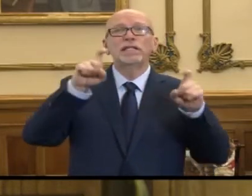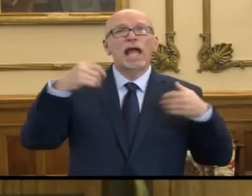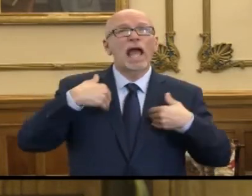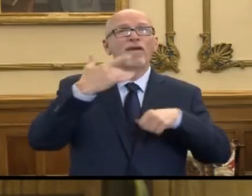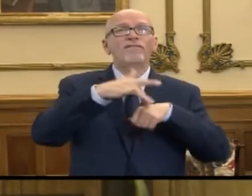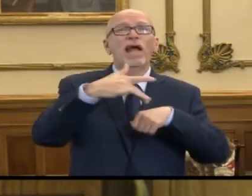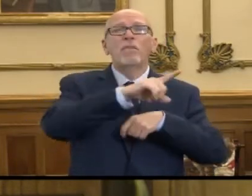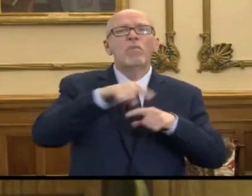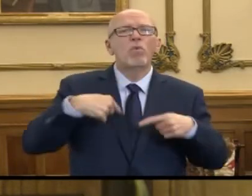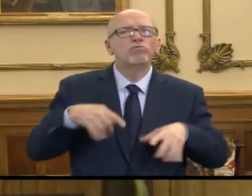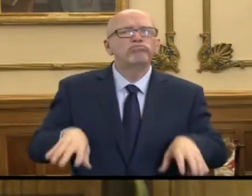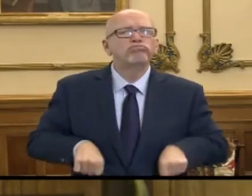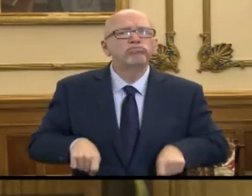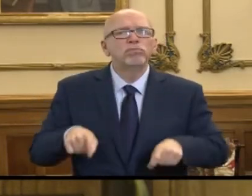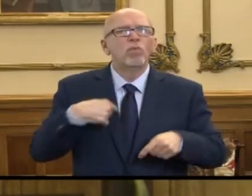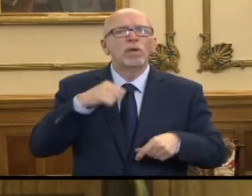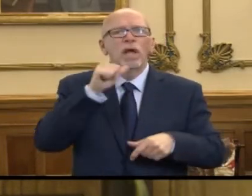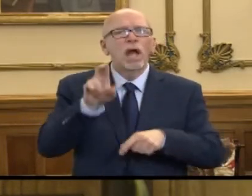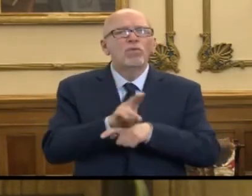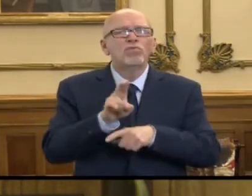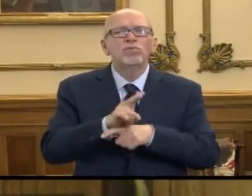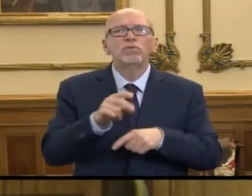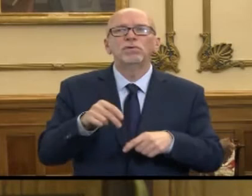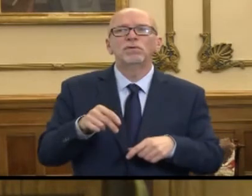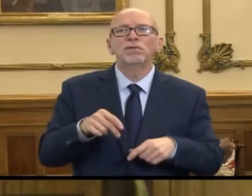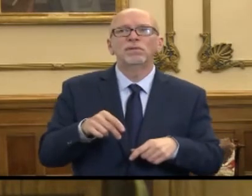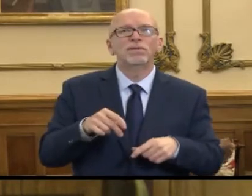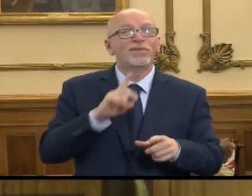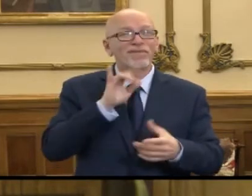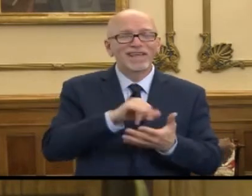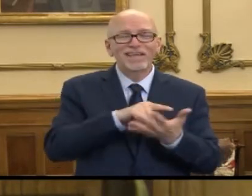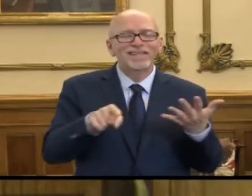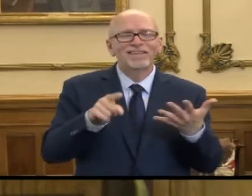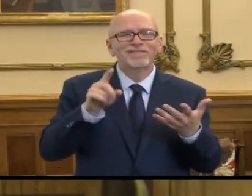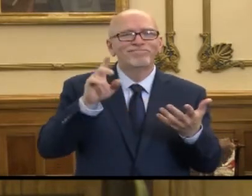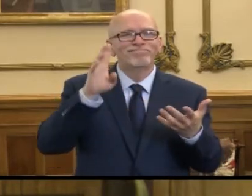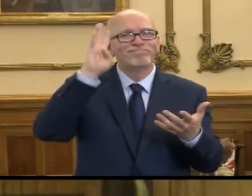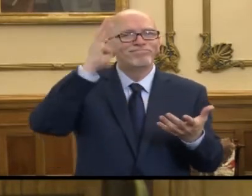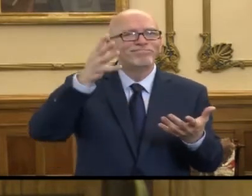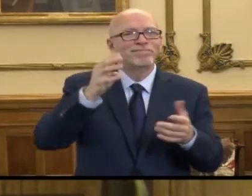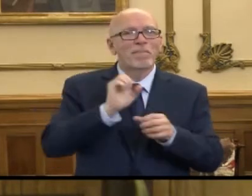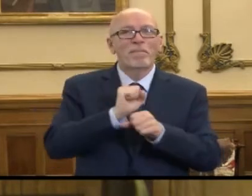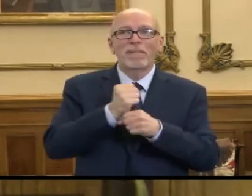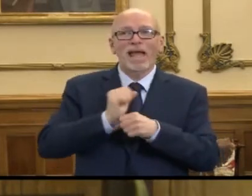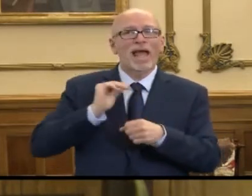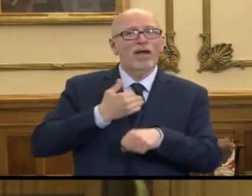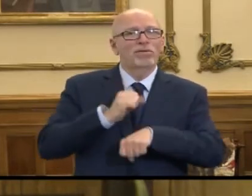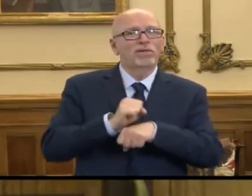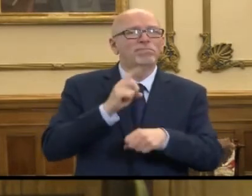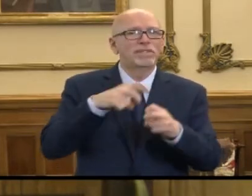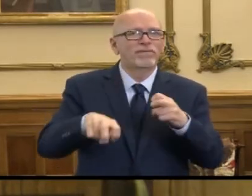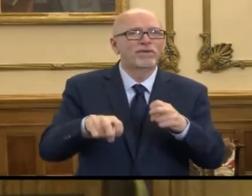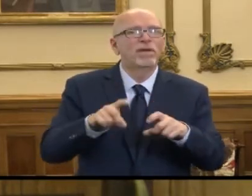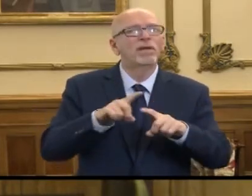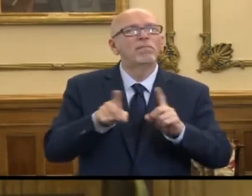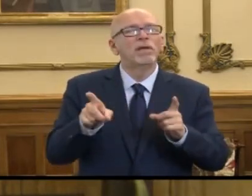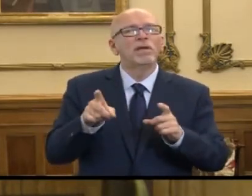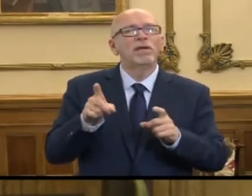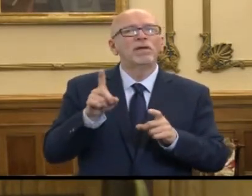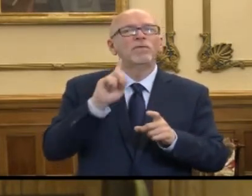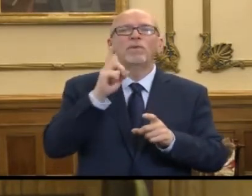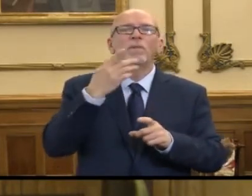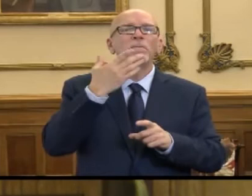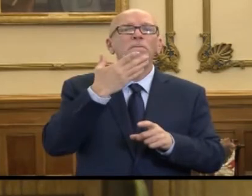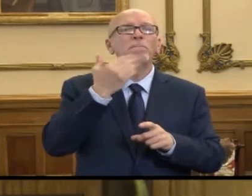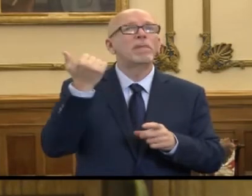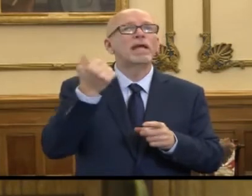here in states that just isn't being accessed or used. And that makes the messaging all that much more difficult. But I think that the best thing that